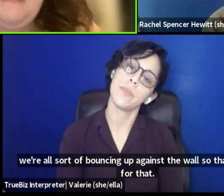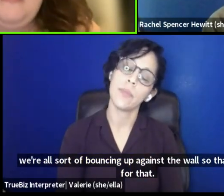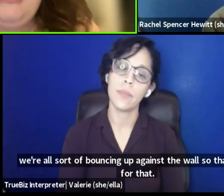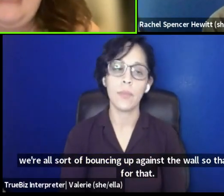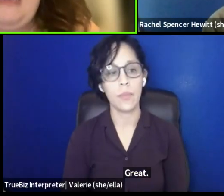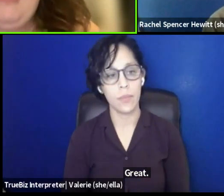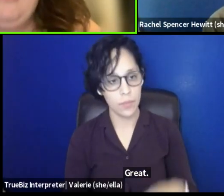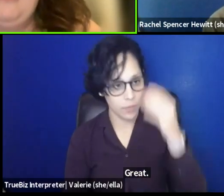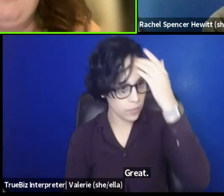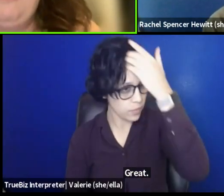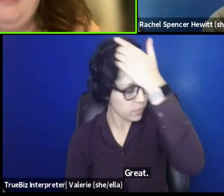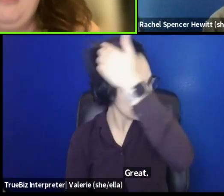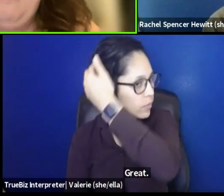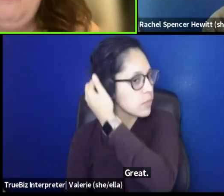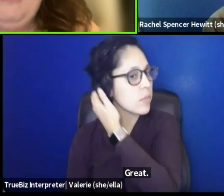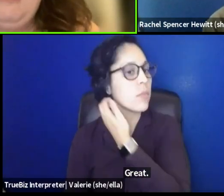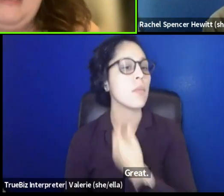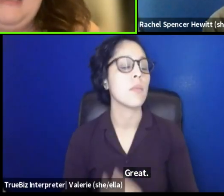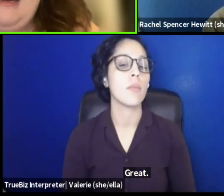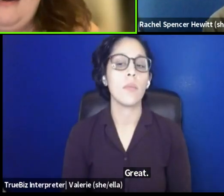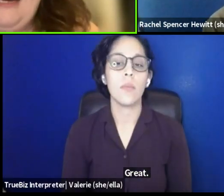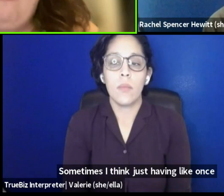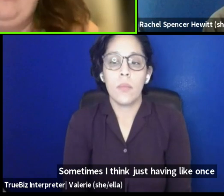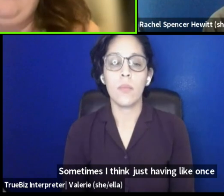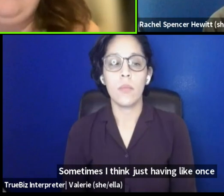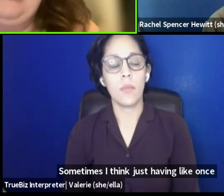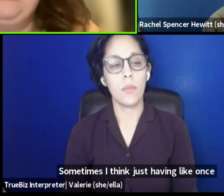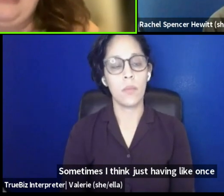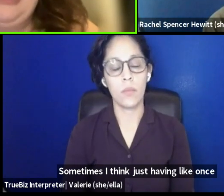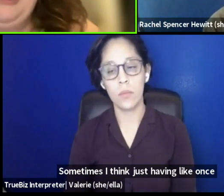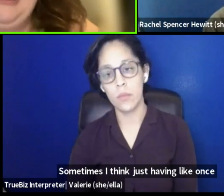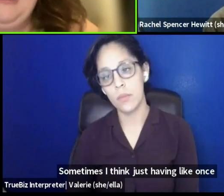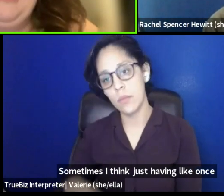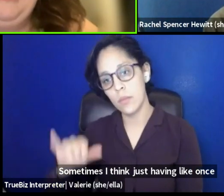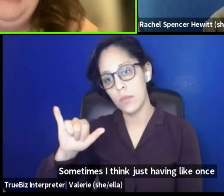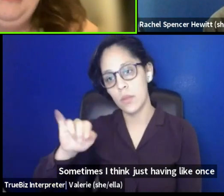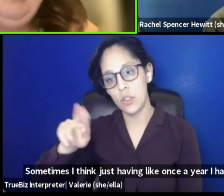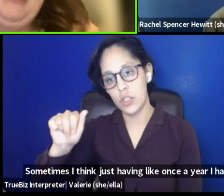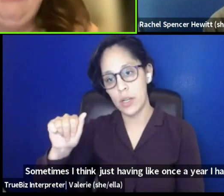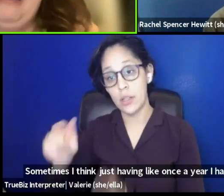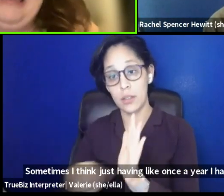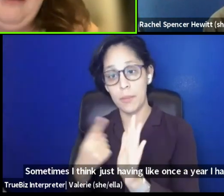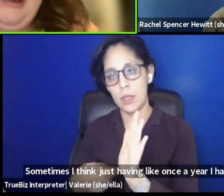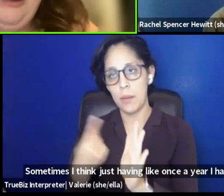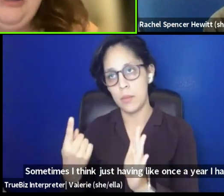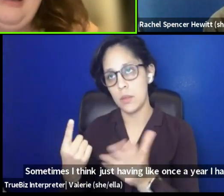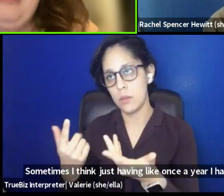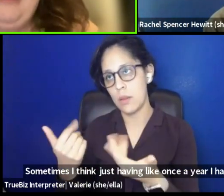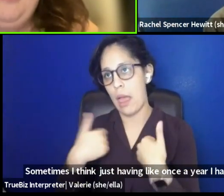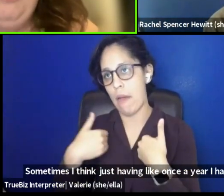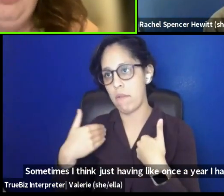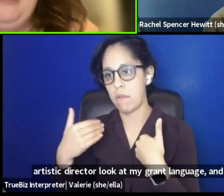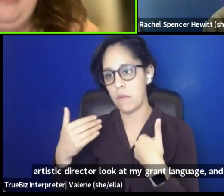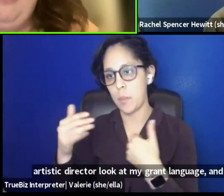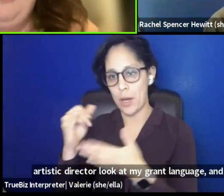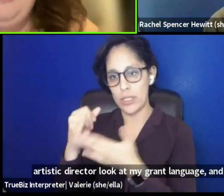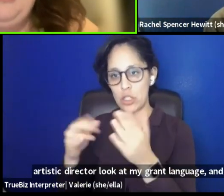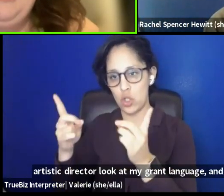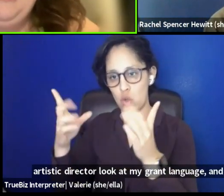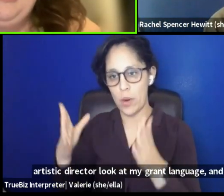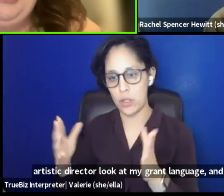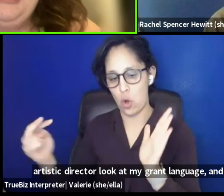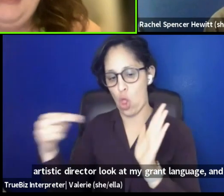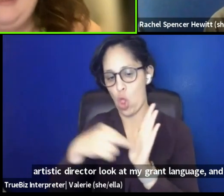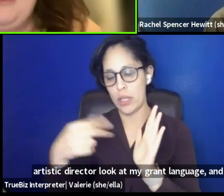Sometimes I think just having like once a year, I have my artistic director look at my grant language and like can point out